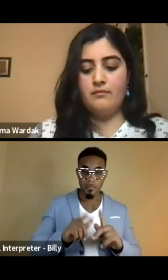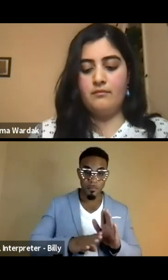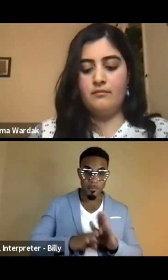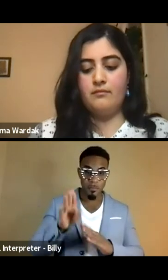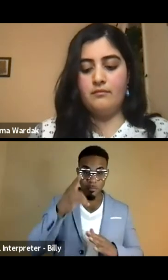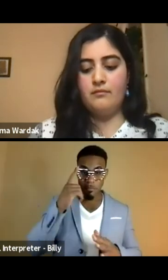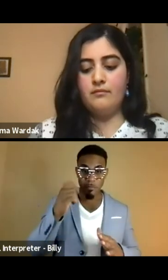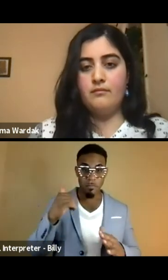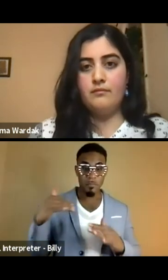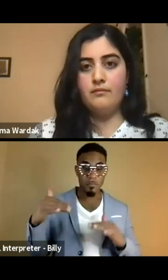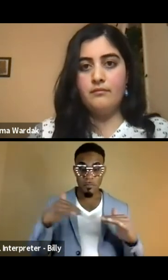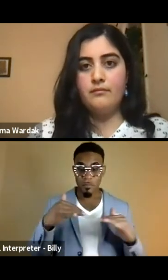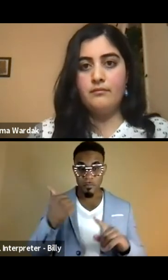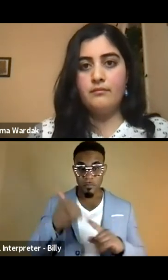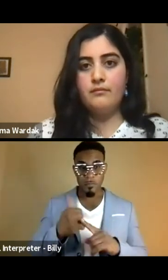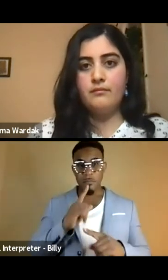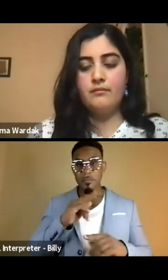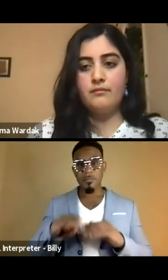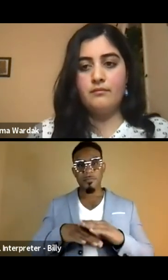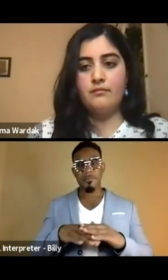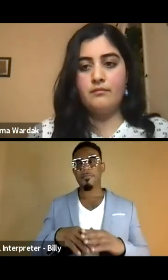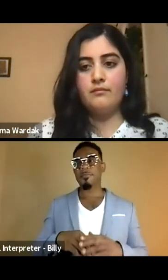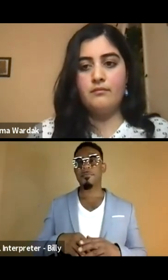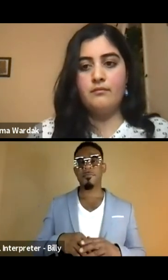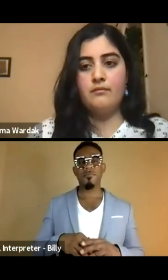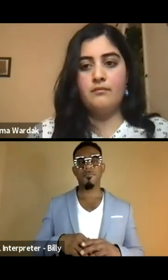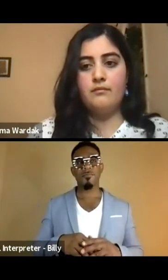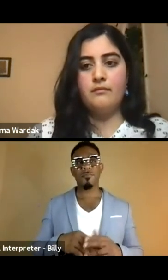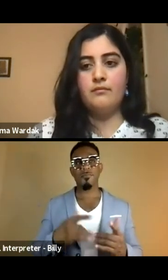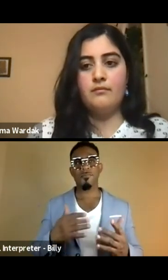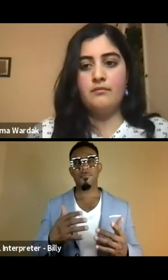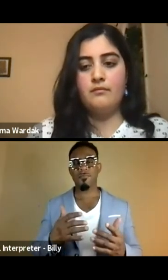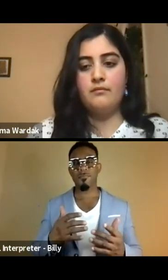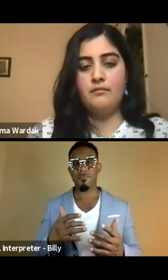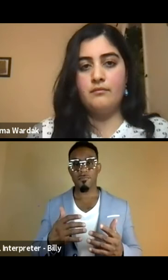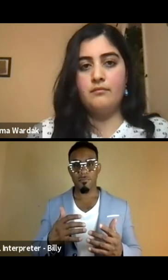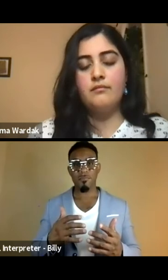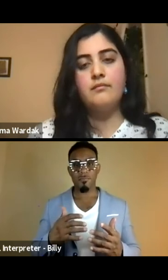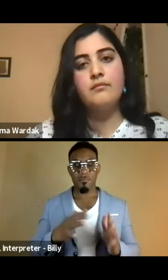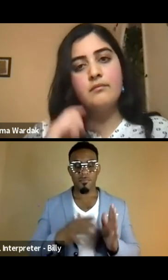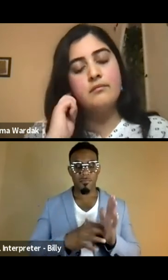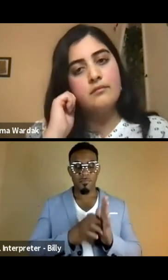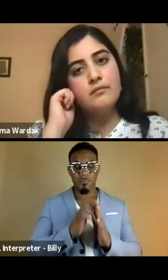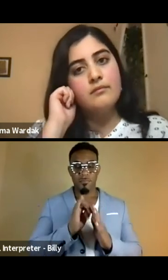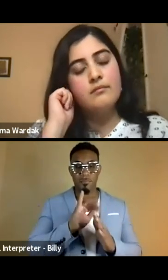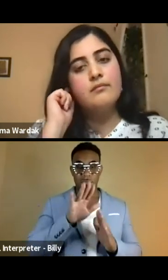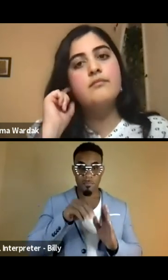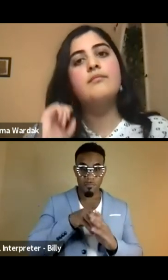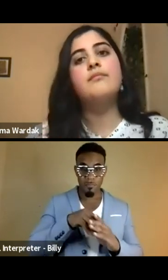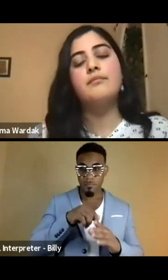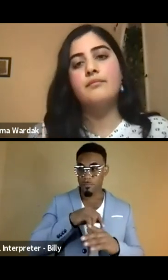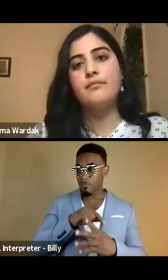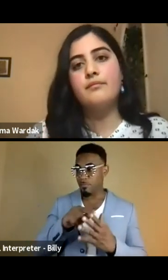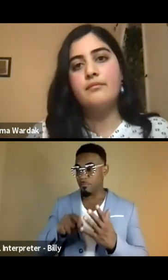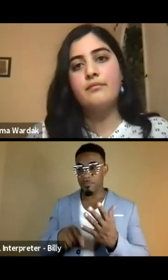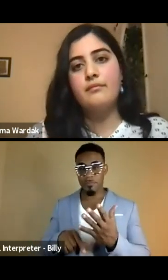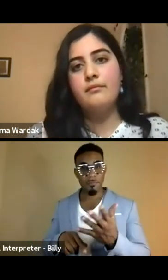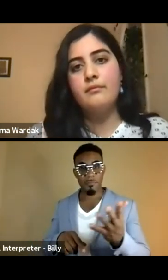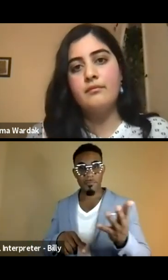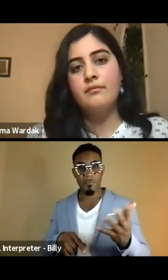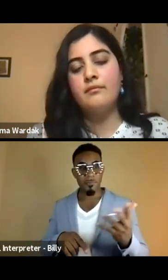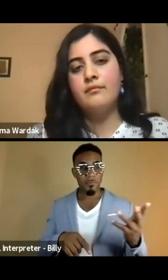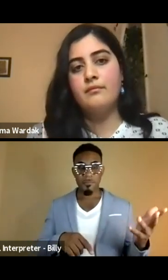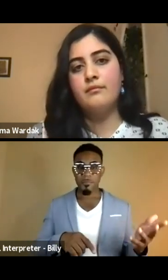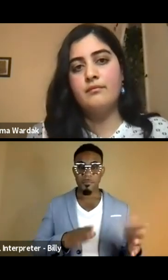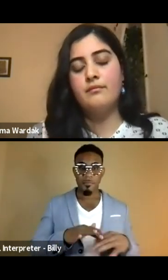thrive because war is basically, uh, cancer that's within the, the, uh,